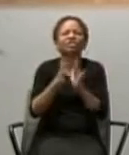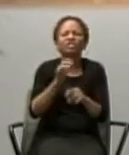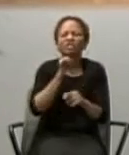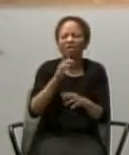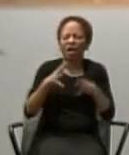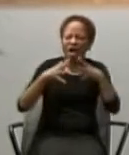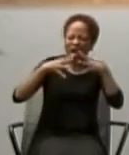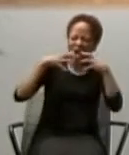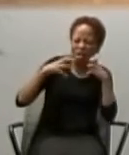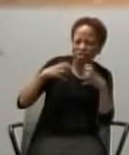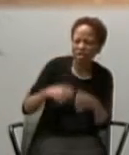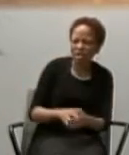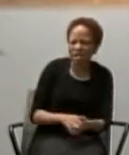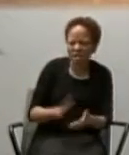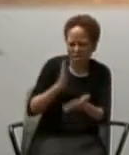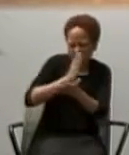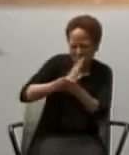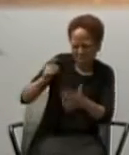vexed,